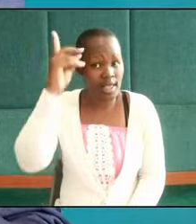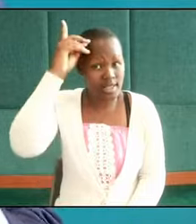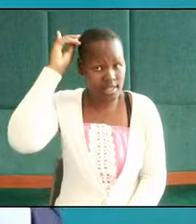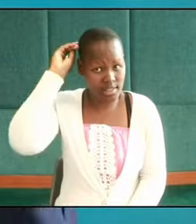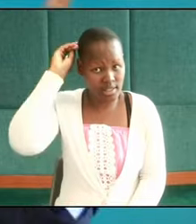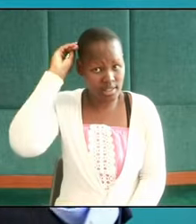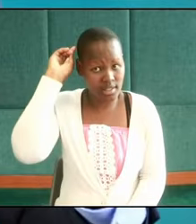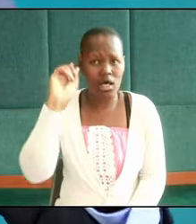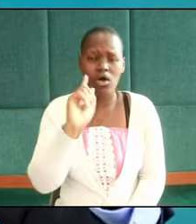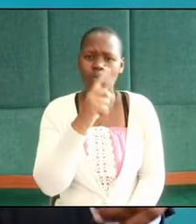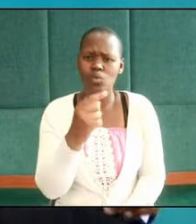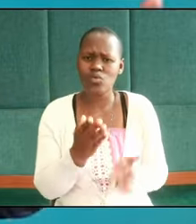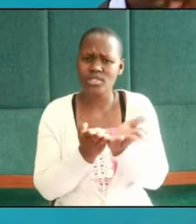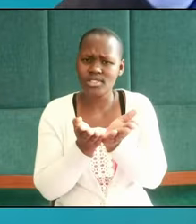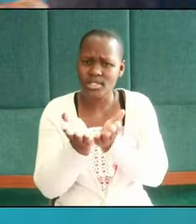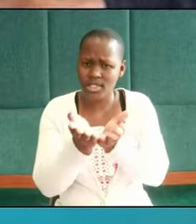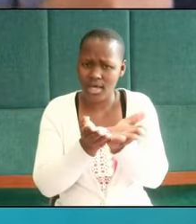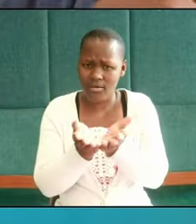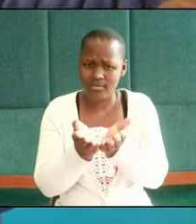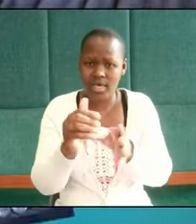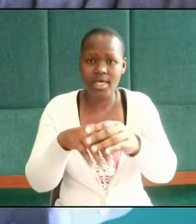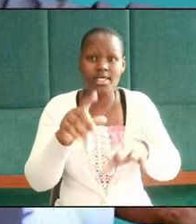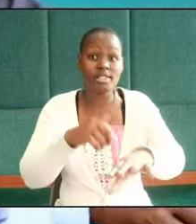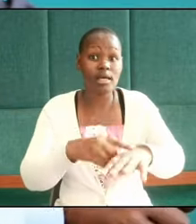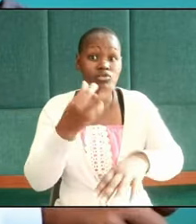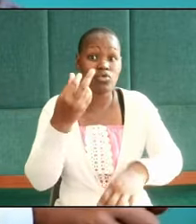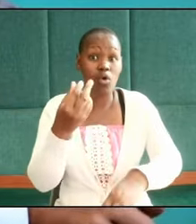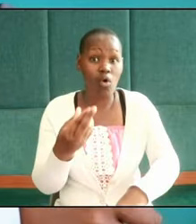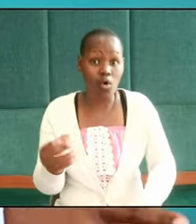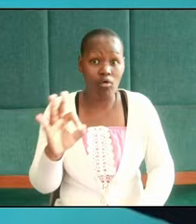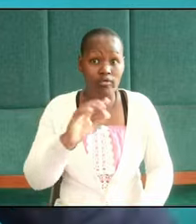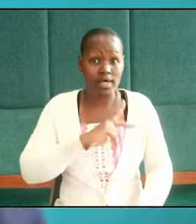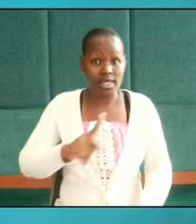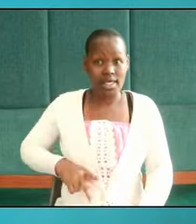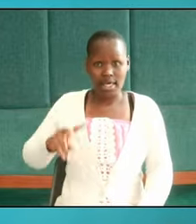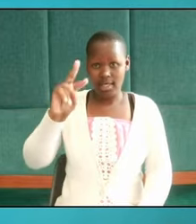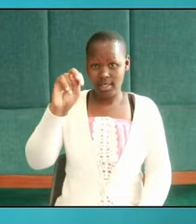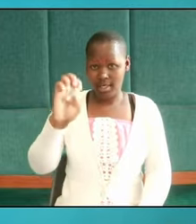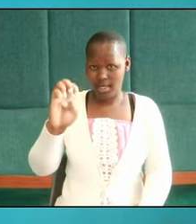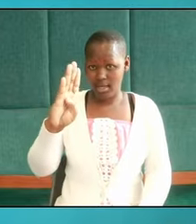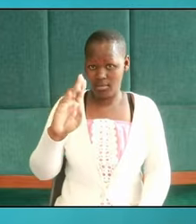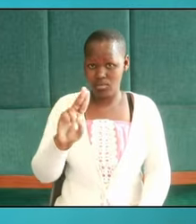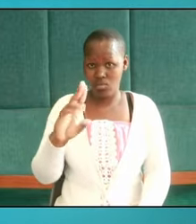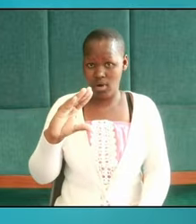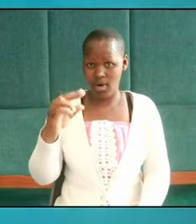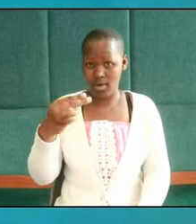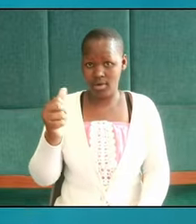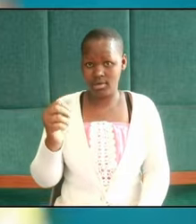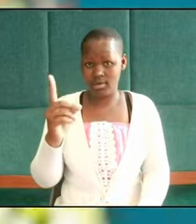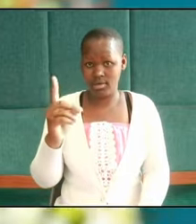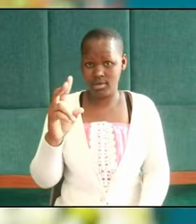who served in the times of Nebuchadnezzar Daniel who served